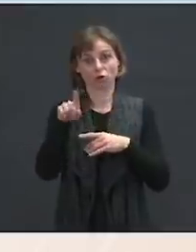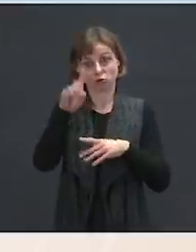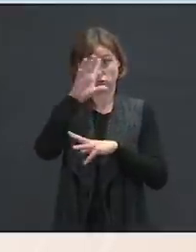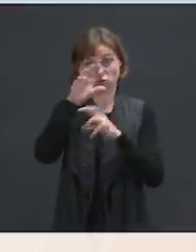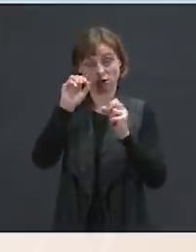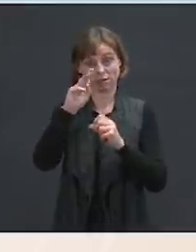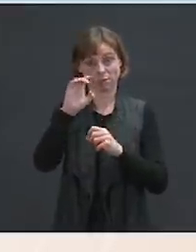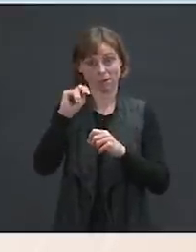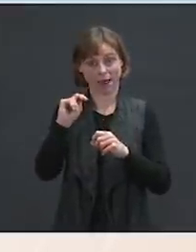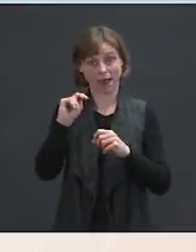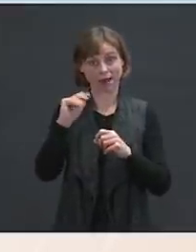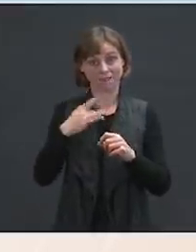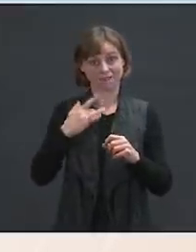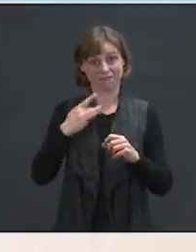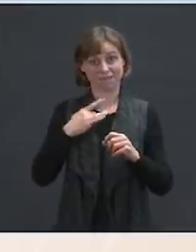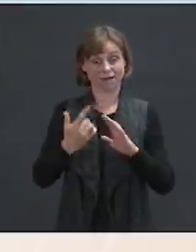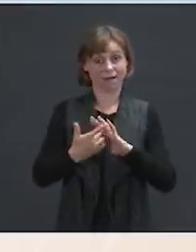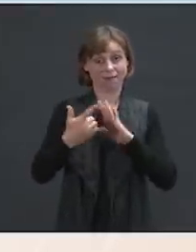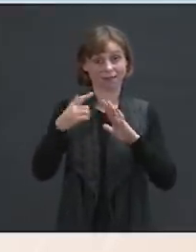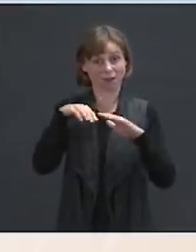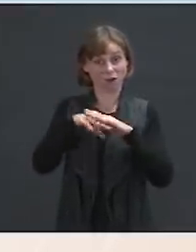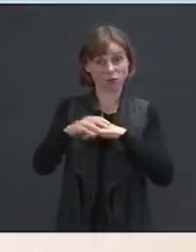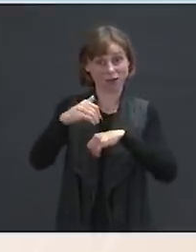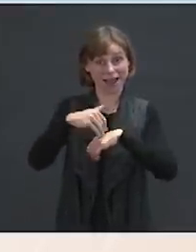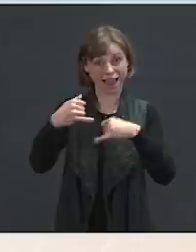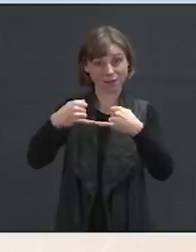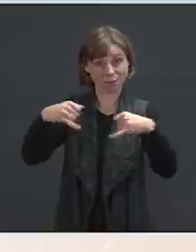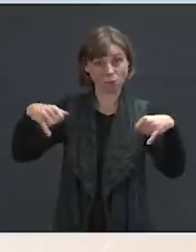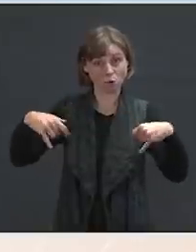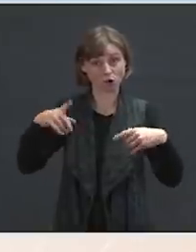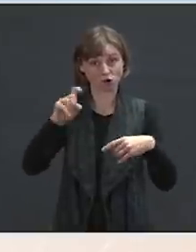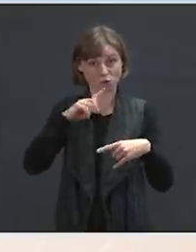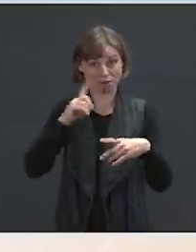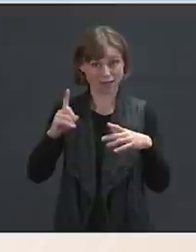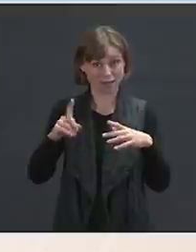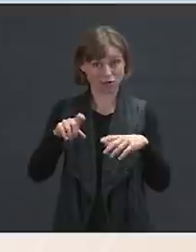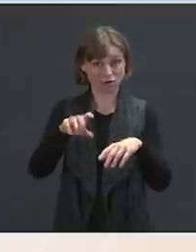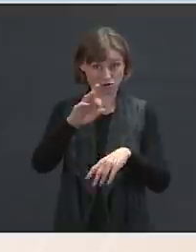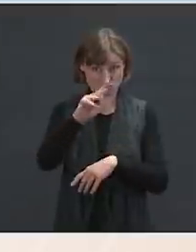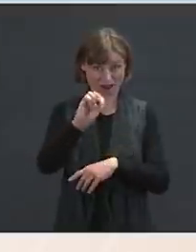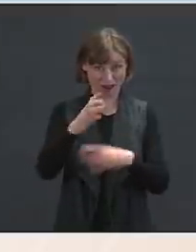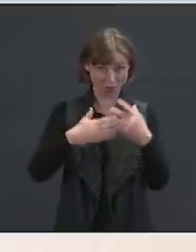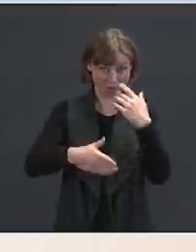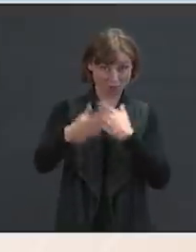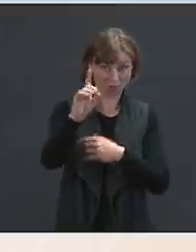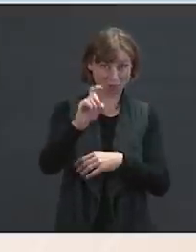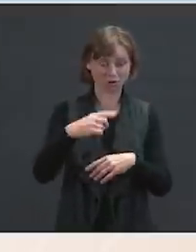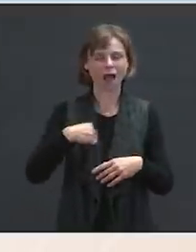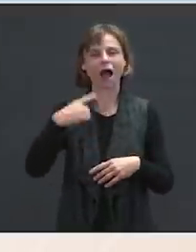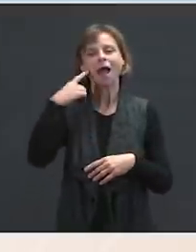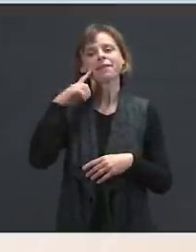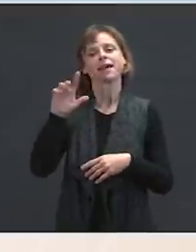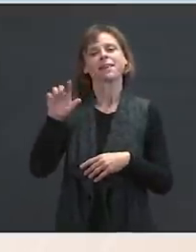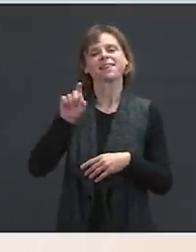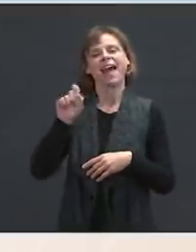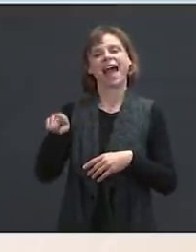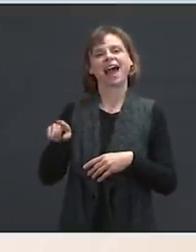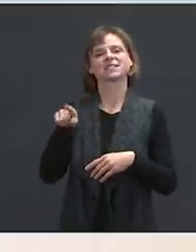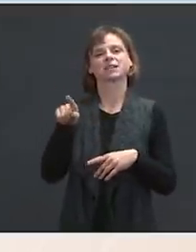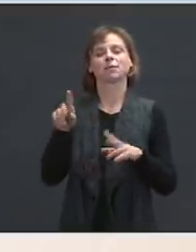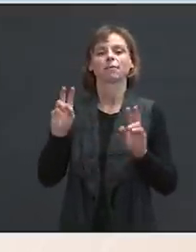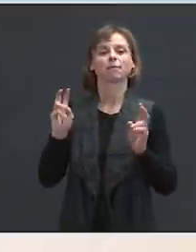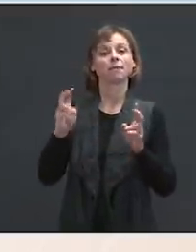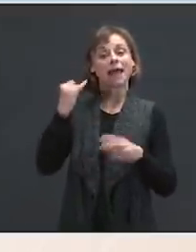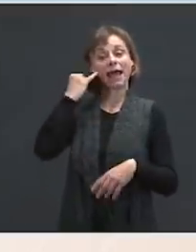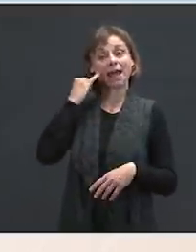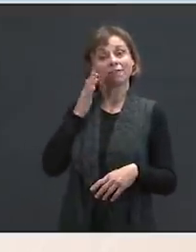at the border should remain a crime moving forward? Ms. Well, I think he was being asked as the Attorney General, the future Attorney General. I